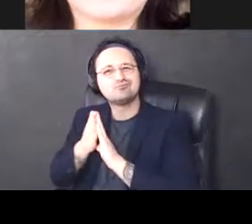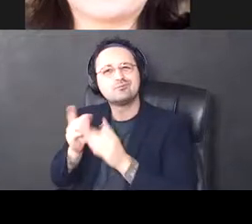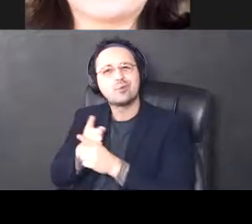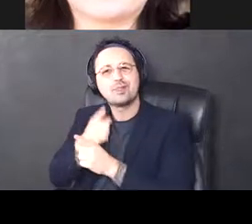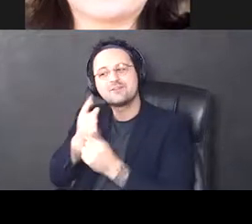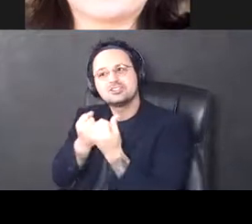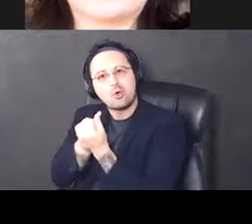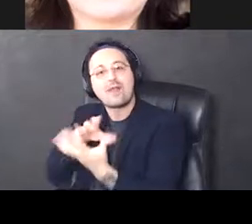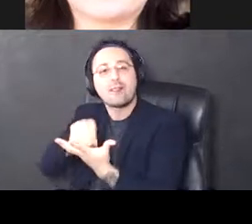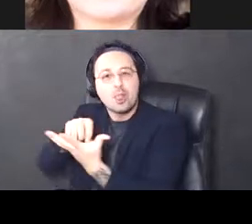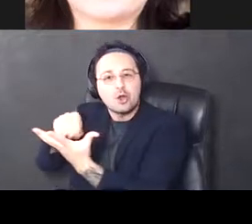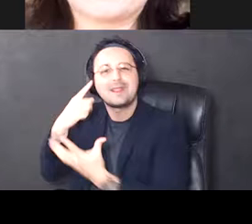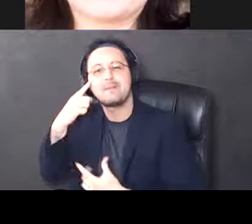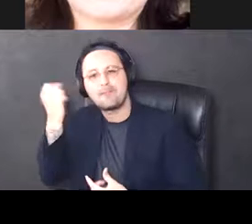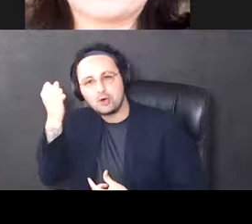learning and memory.